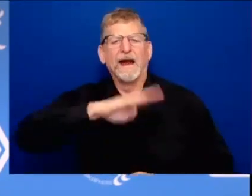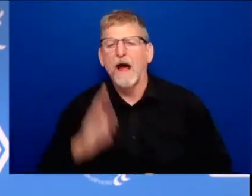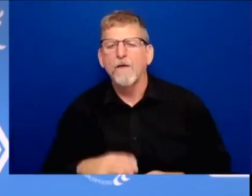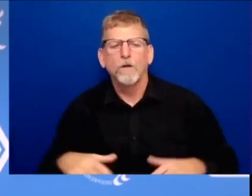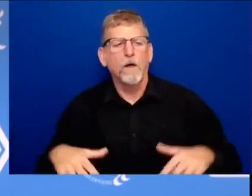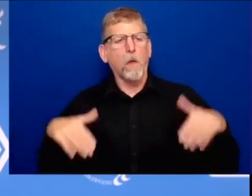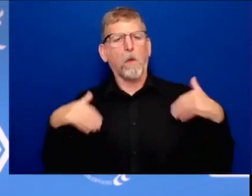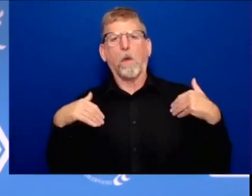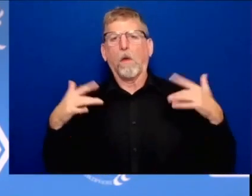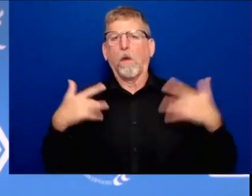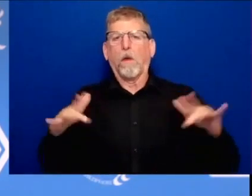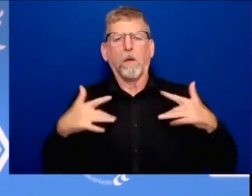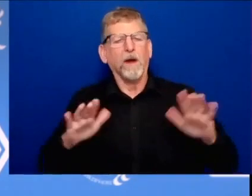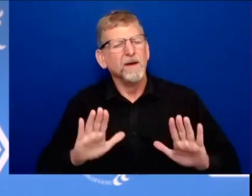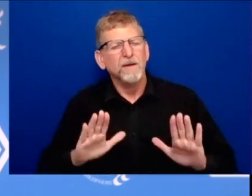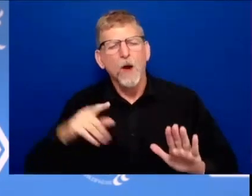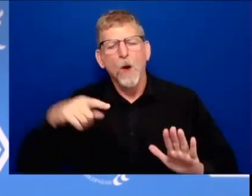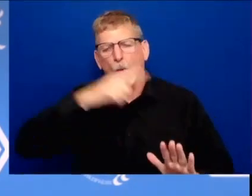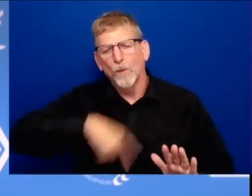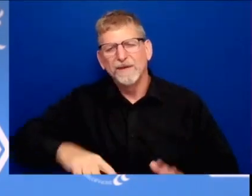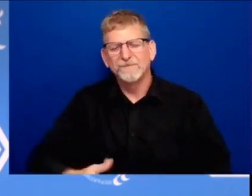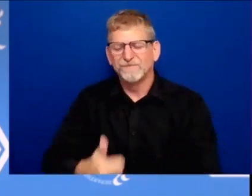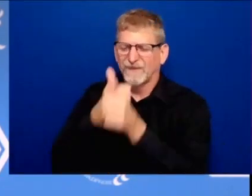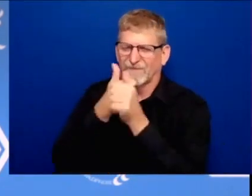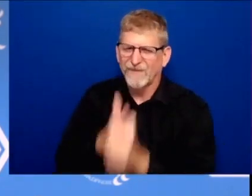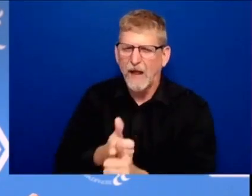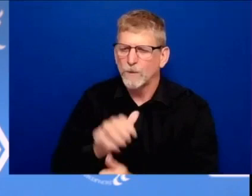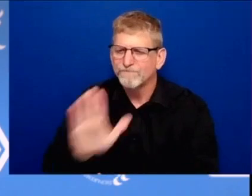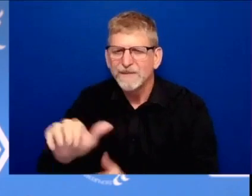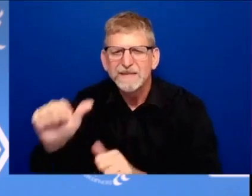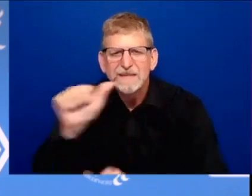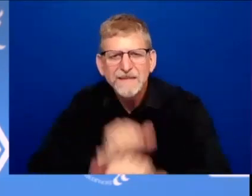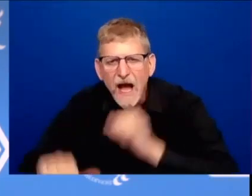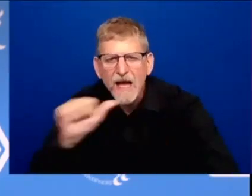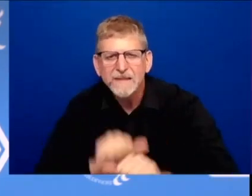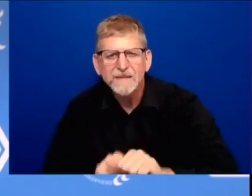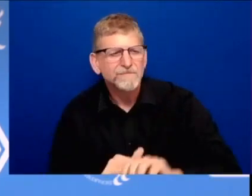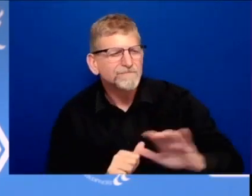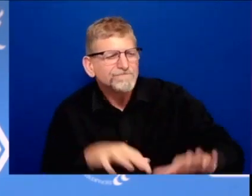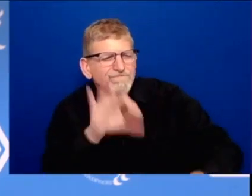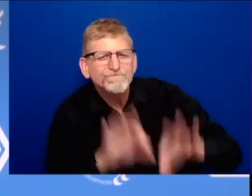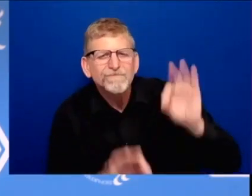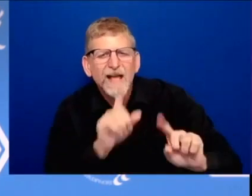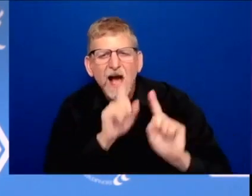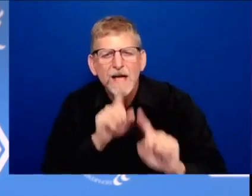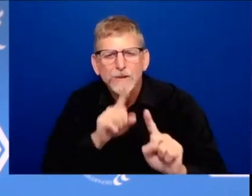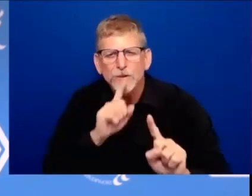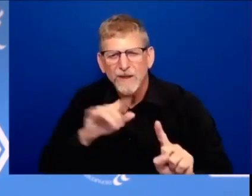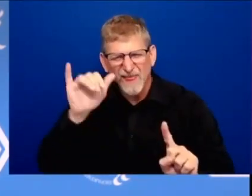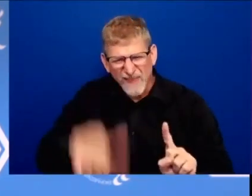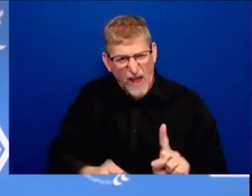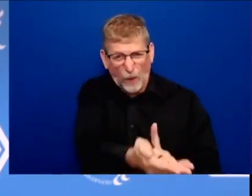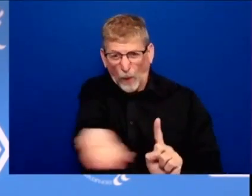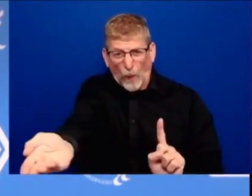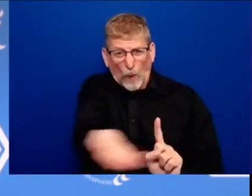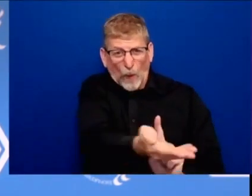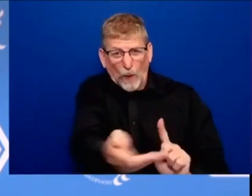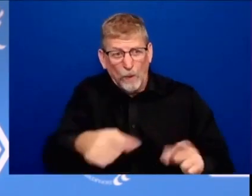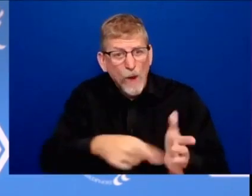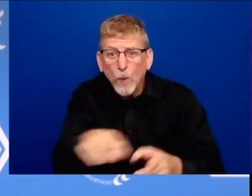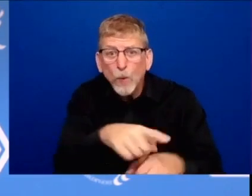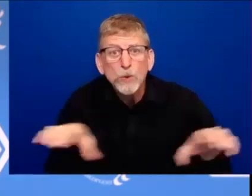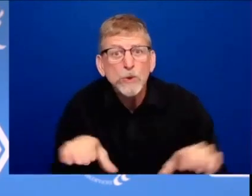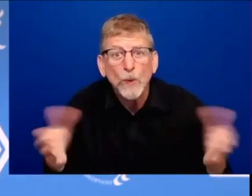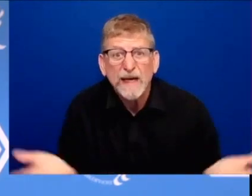that's what all of you do here that's what we've seen all across the country the scientific community